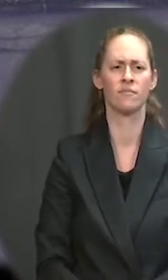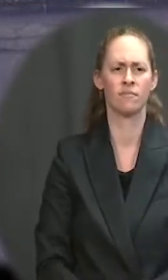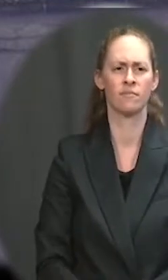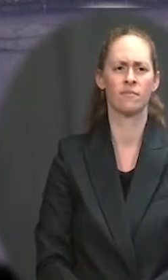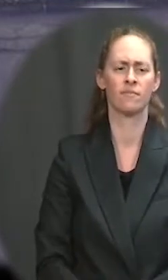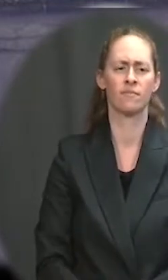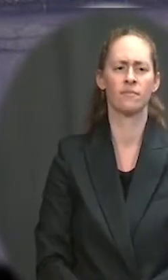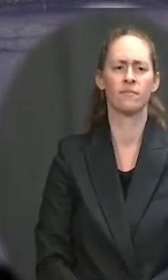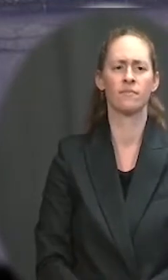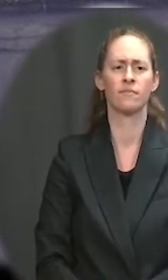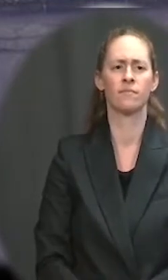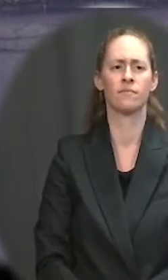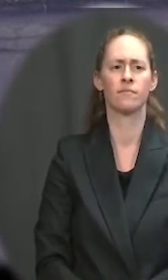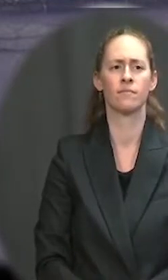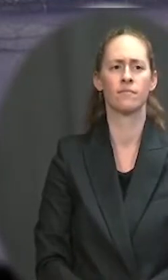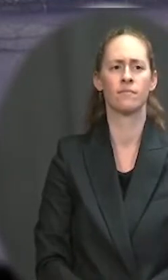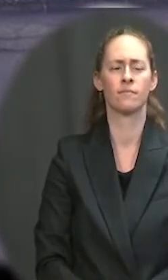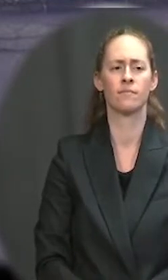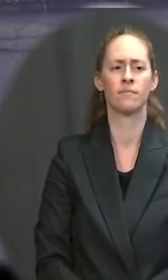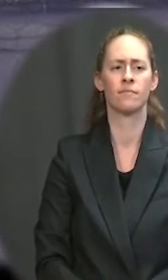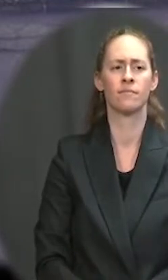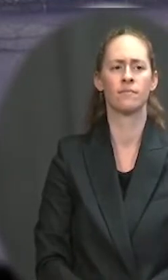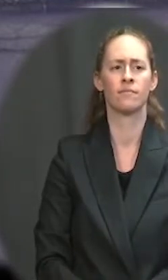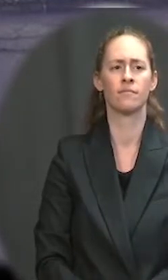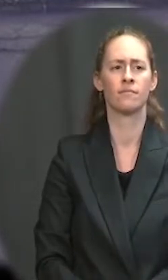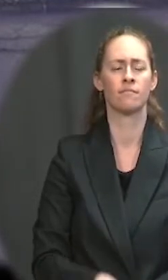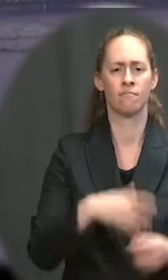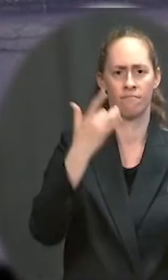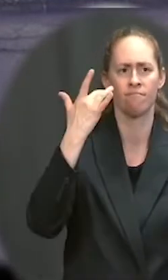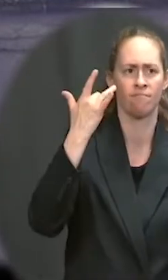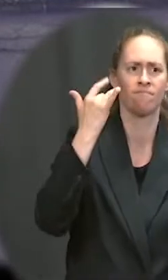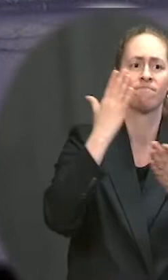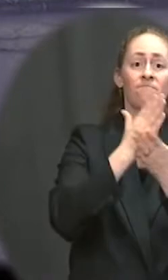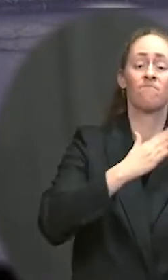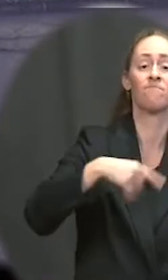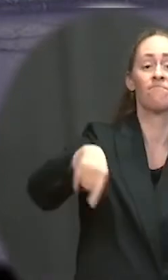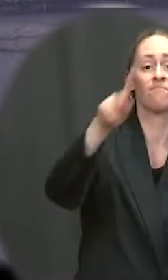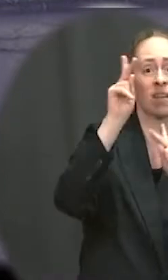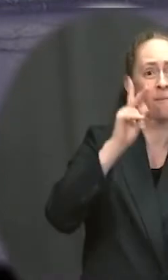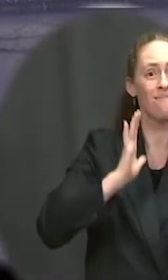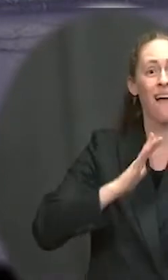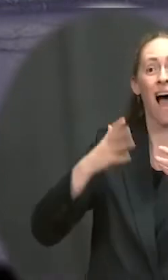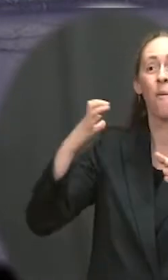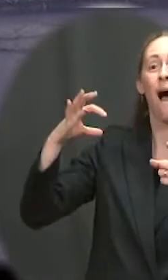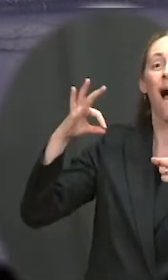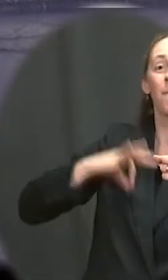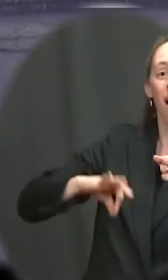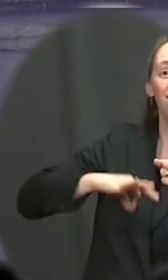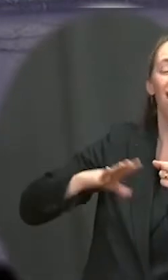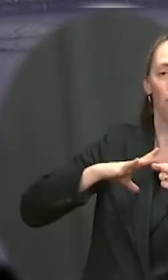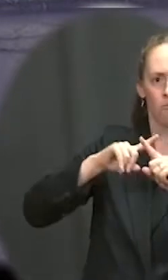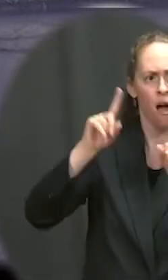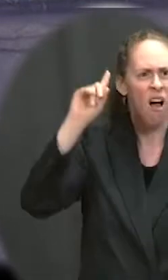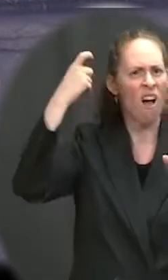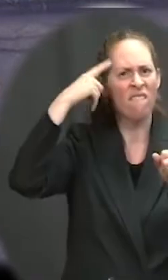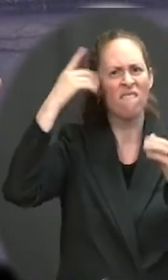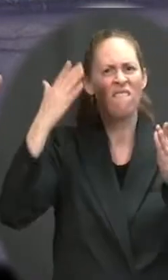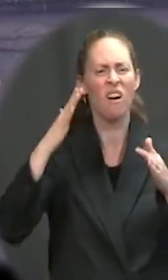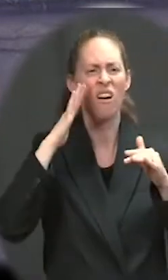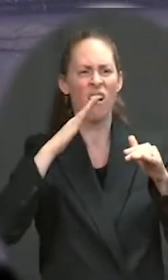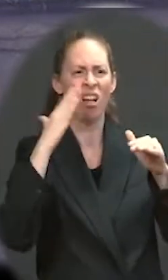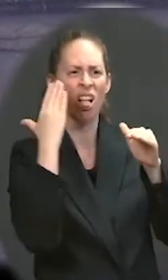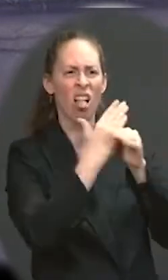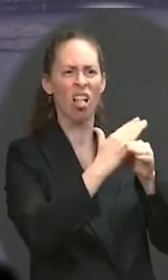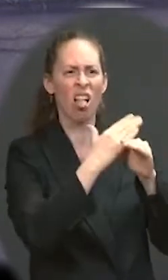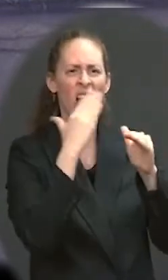that the pandemic is over and sort of criticizing Washington, the CDC, the bureaucrats, as Ron DeSantis put it, for telling people they